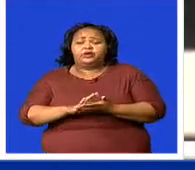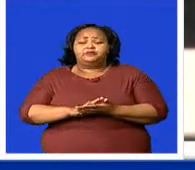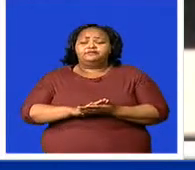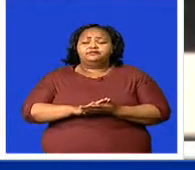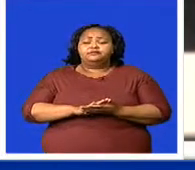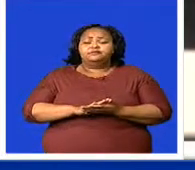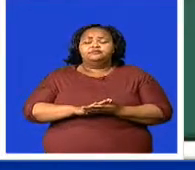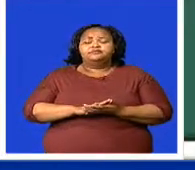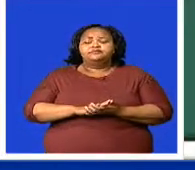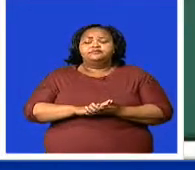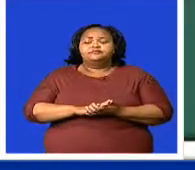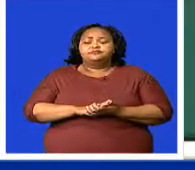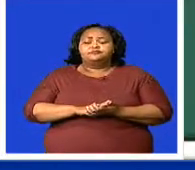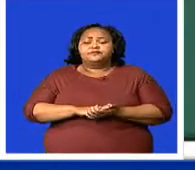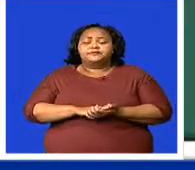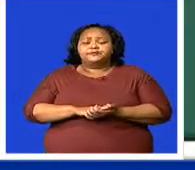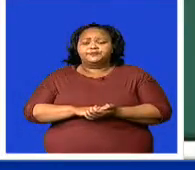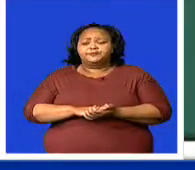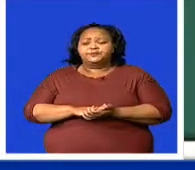itself with.